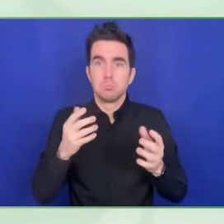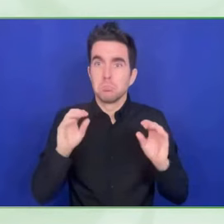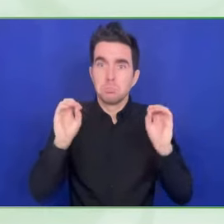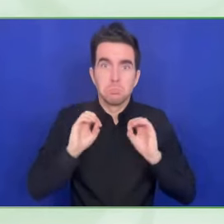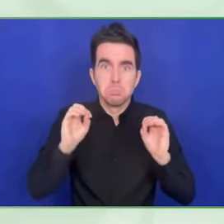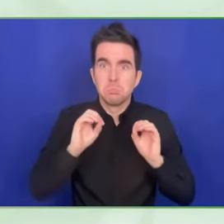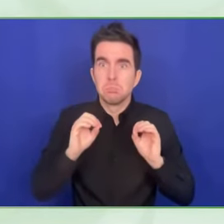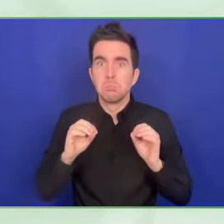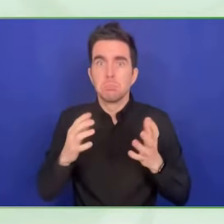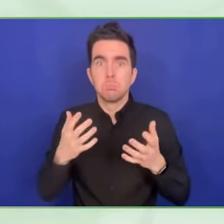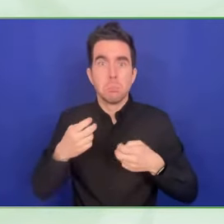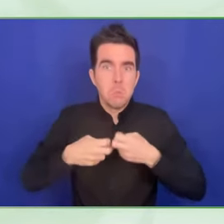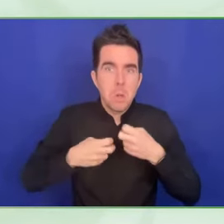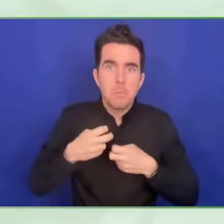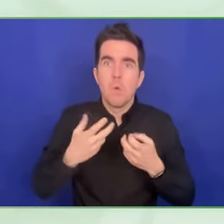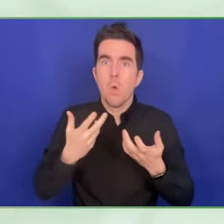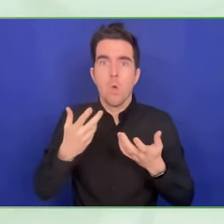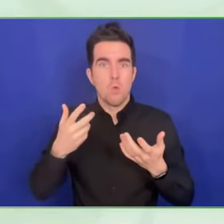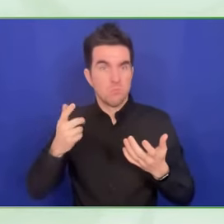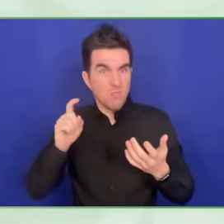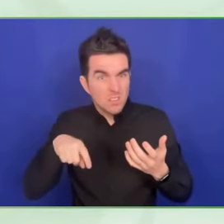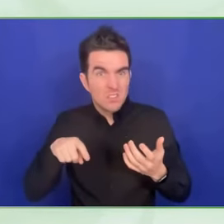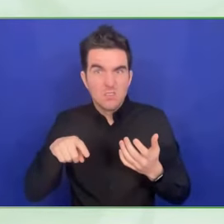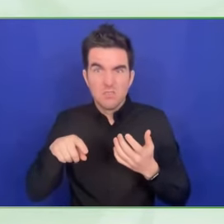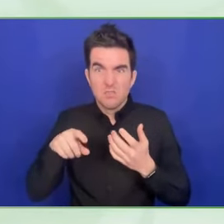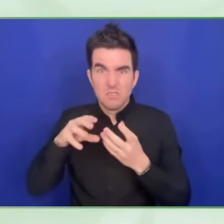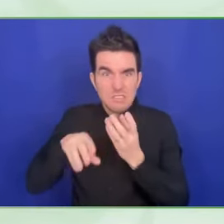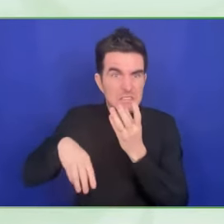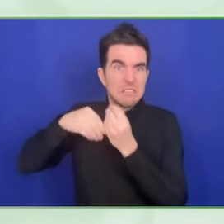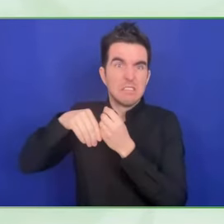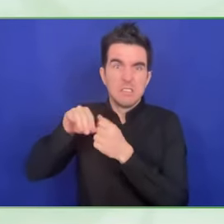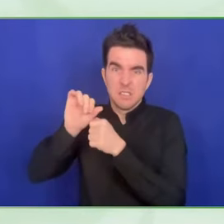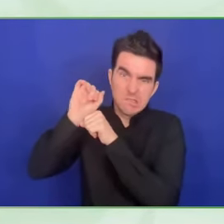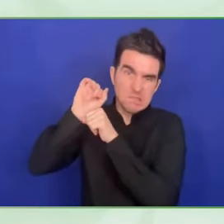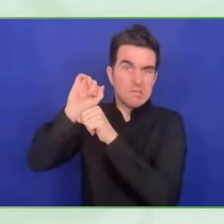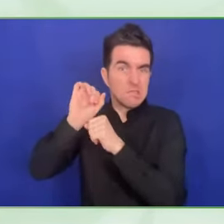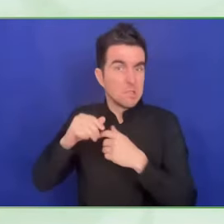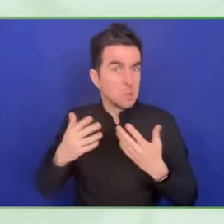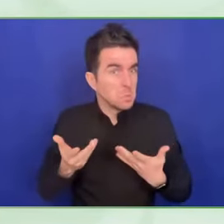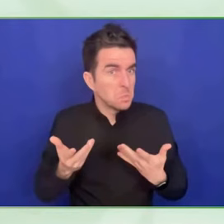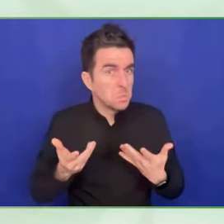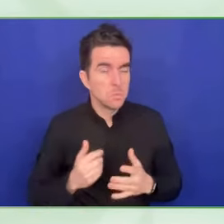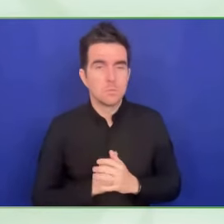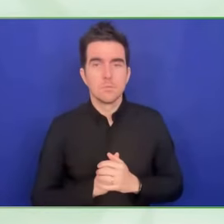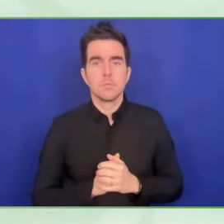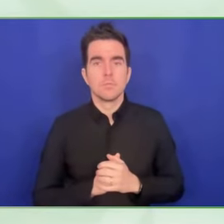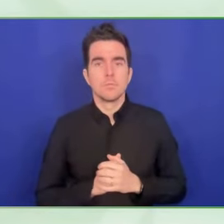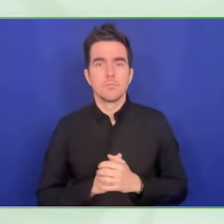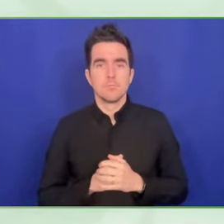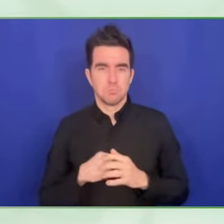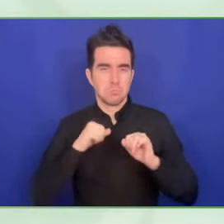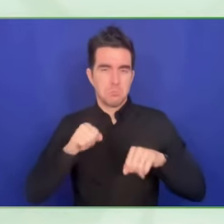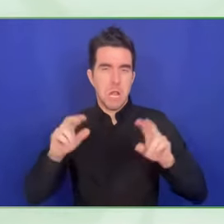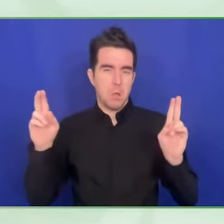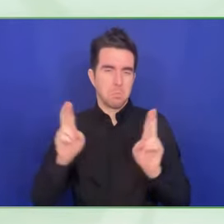So in this case, it was a case deployed in Mexico, all pensioners.